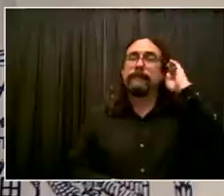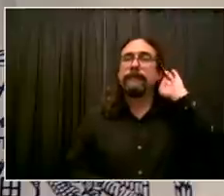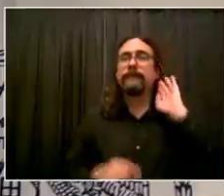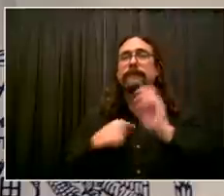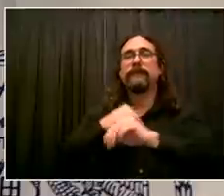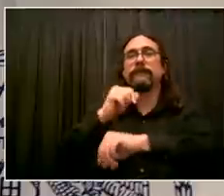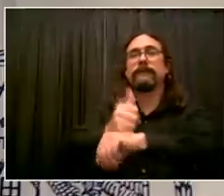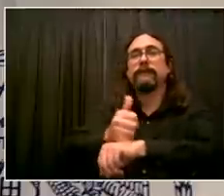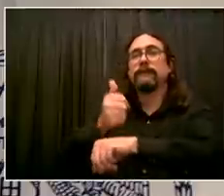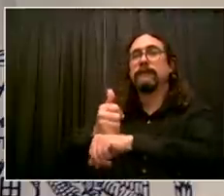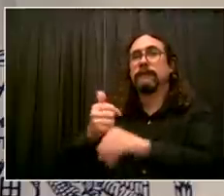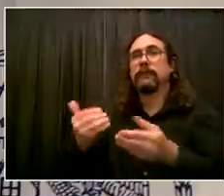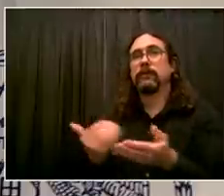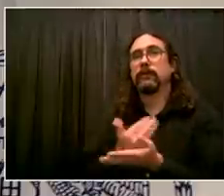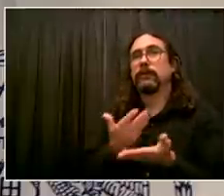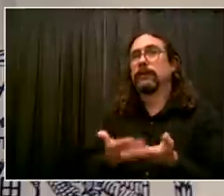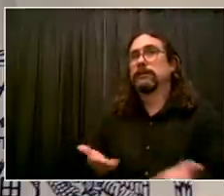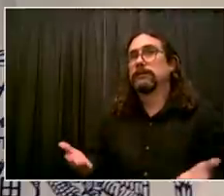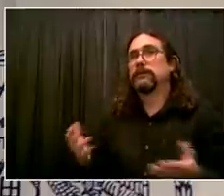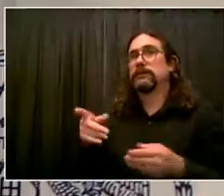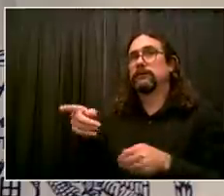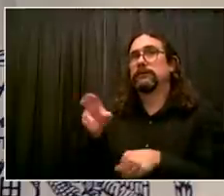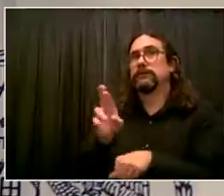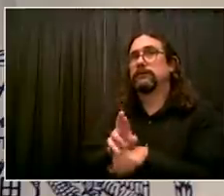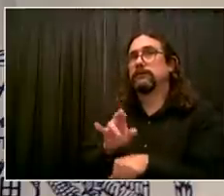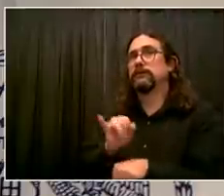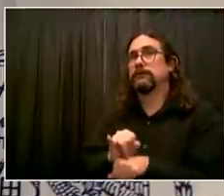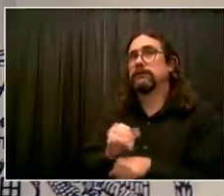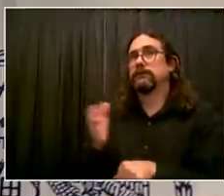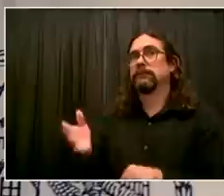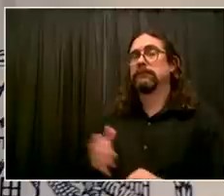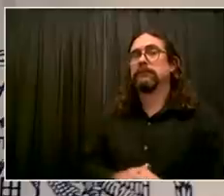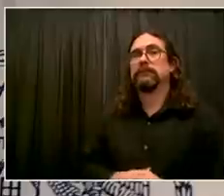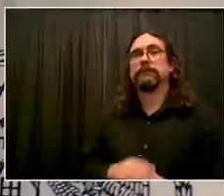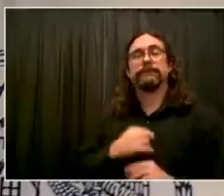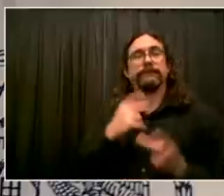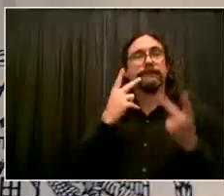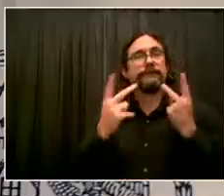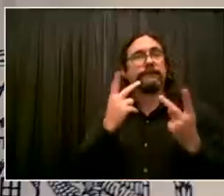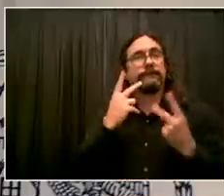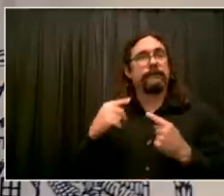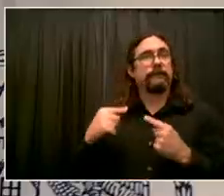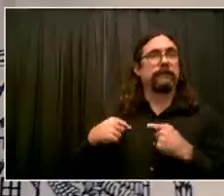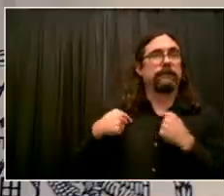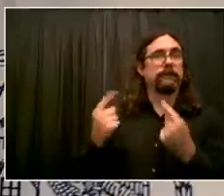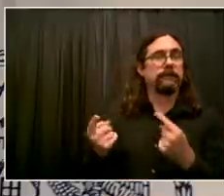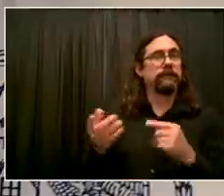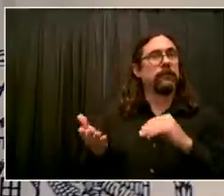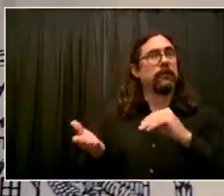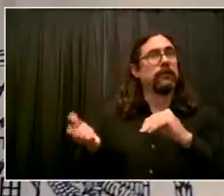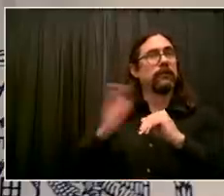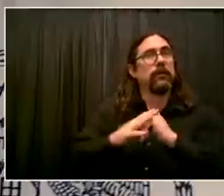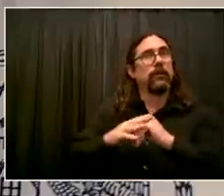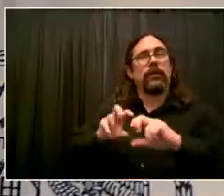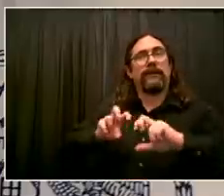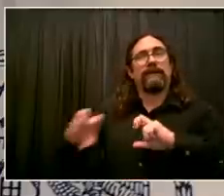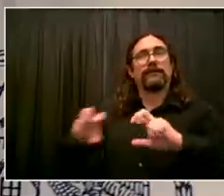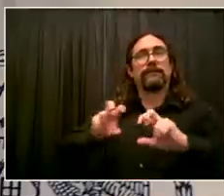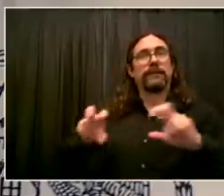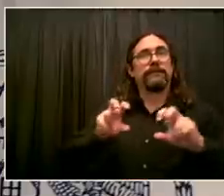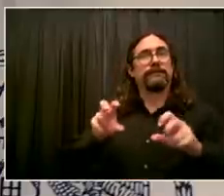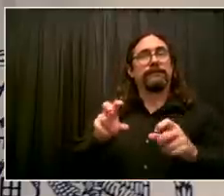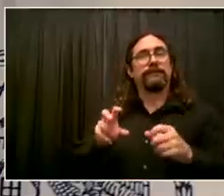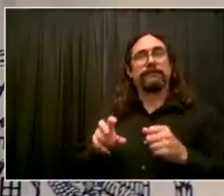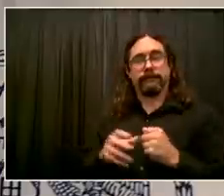we are also seeing that with a lot of smart investments, a lot of forceful changes, with some actual support from the state of New York, which is great and